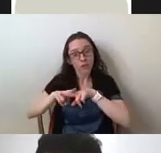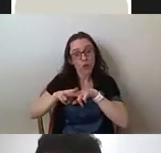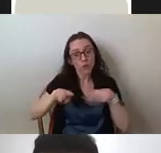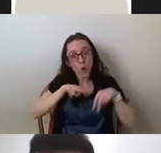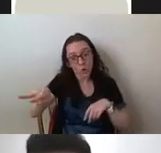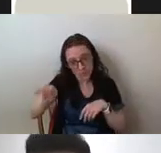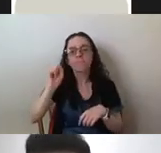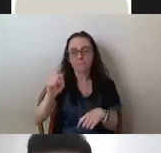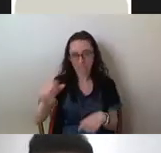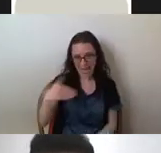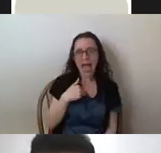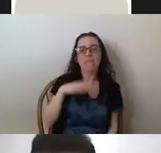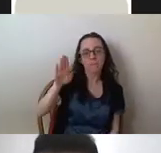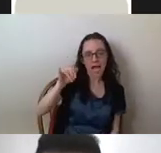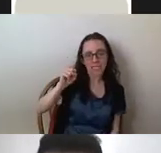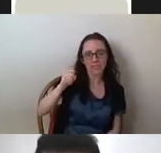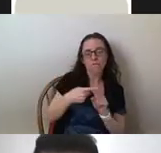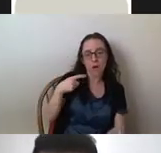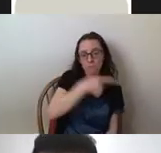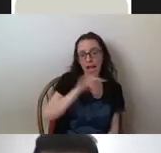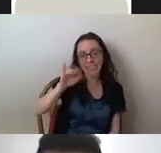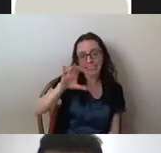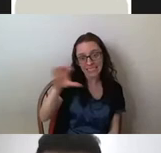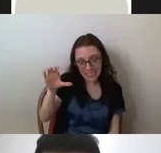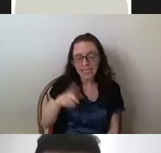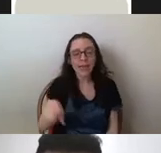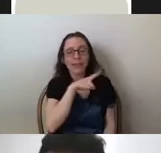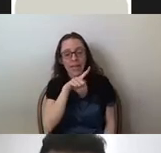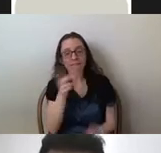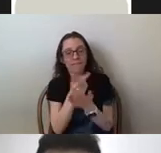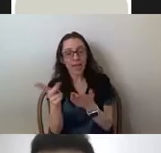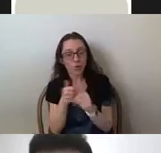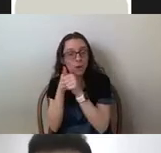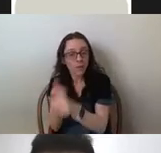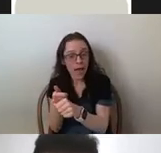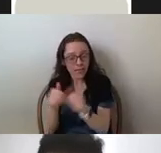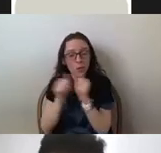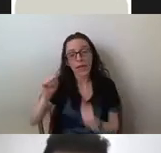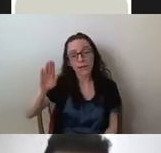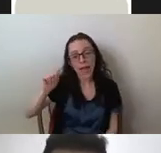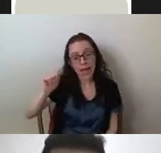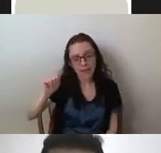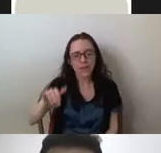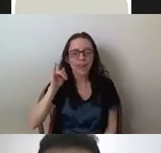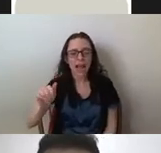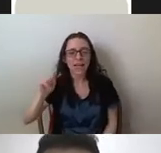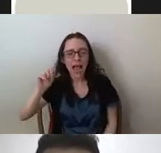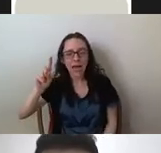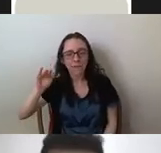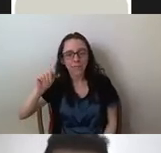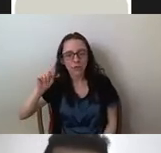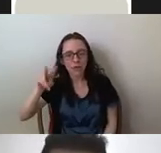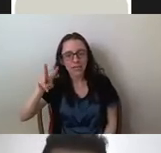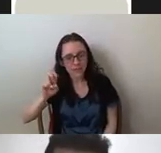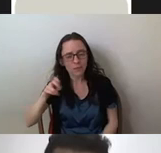ICC. And the ICC was found in failure of compliance with the APA, the Administrative Procedures Act. The Supreme